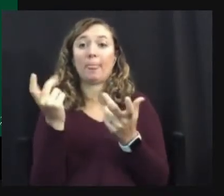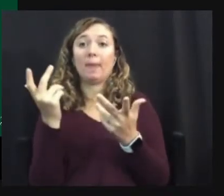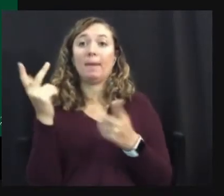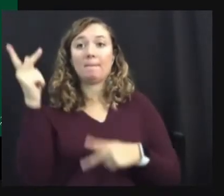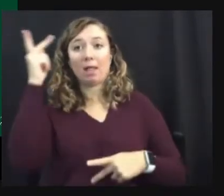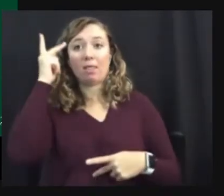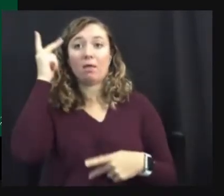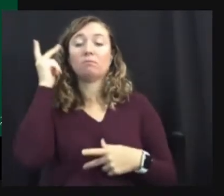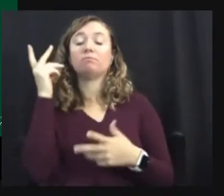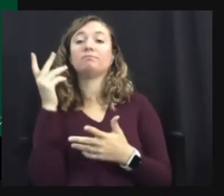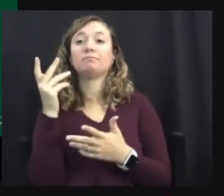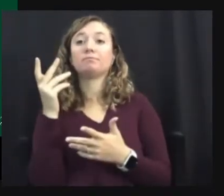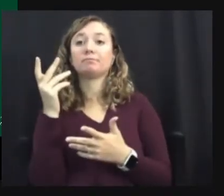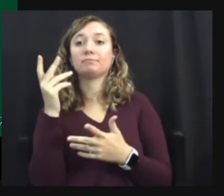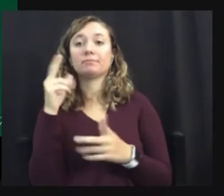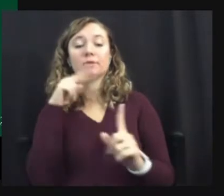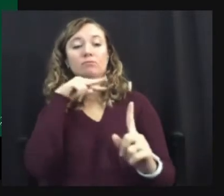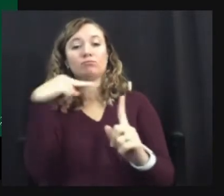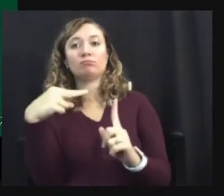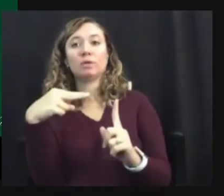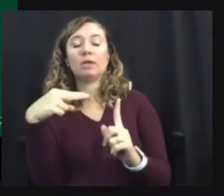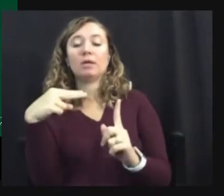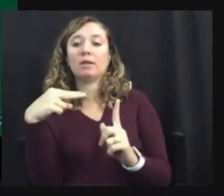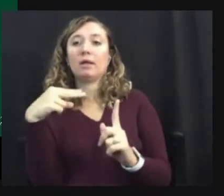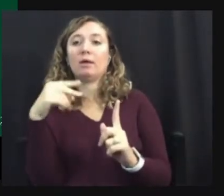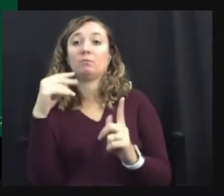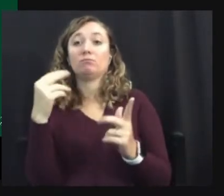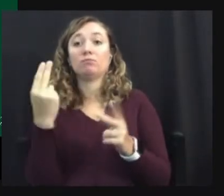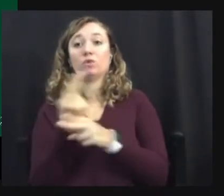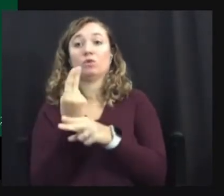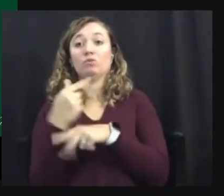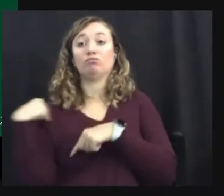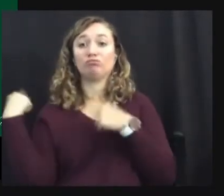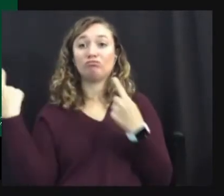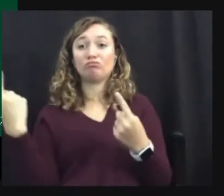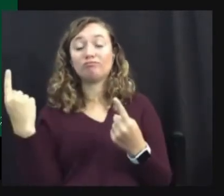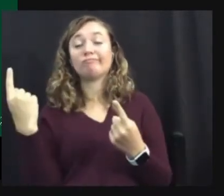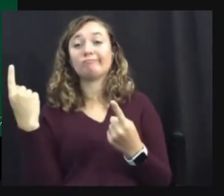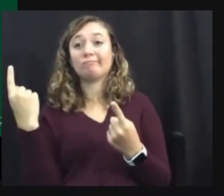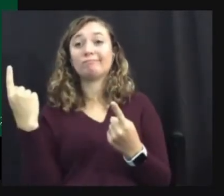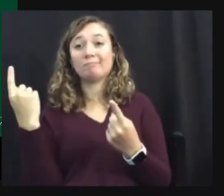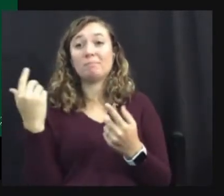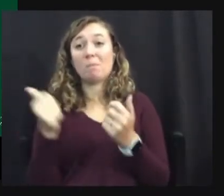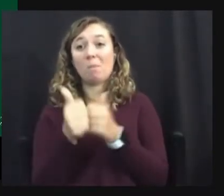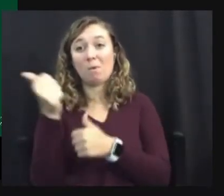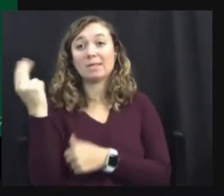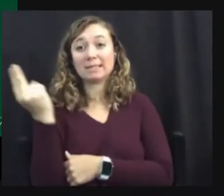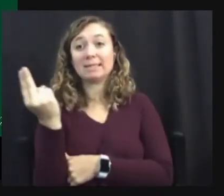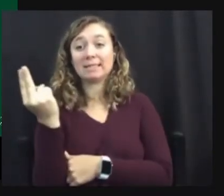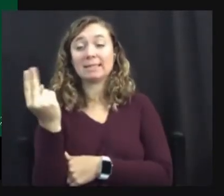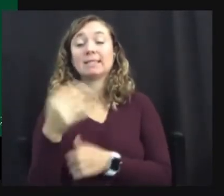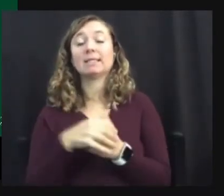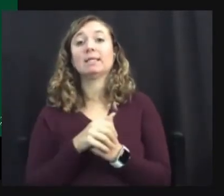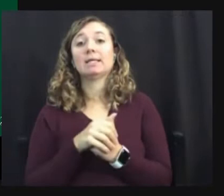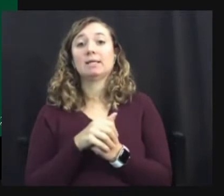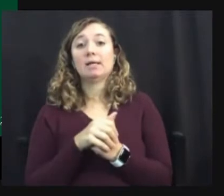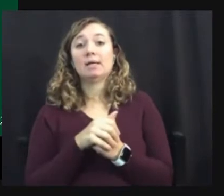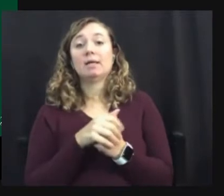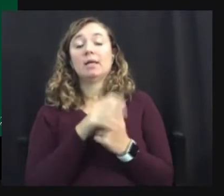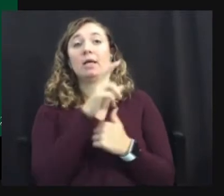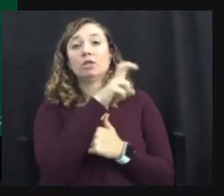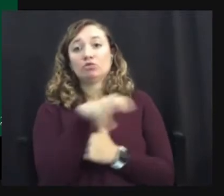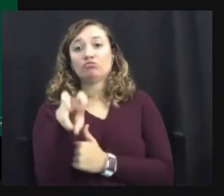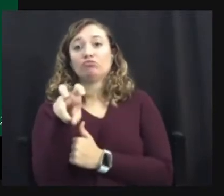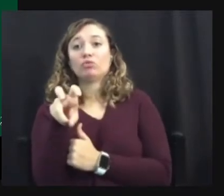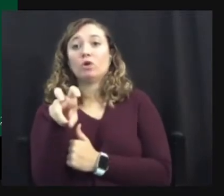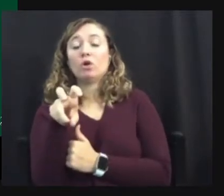paradigm that has been used to identify autistics for most of history. Um, then we're going to shift to the